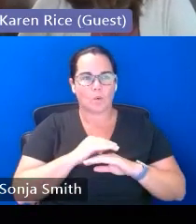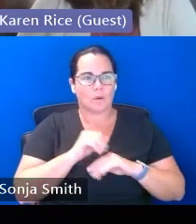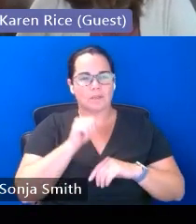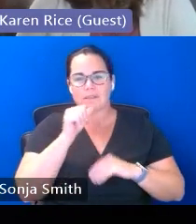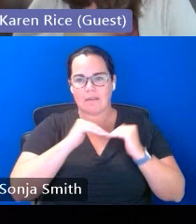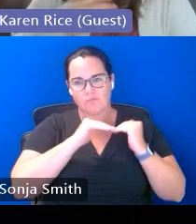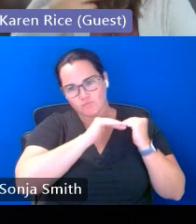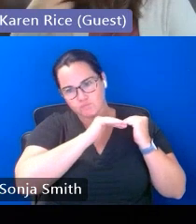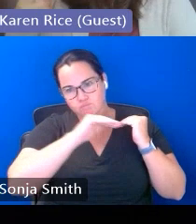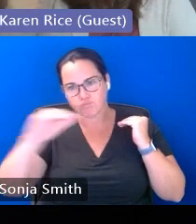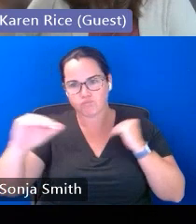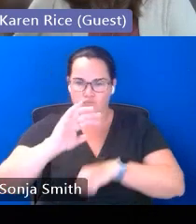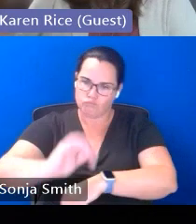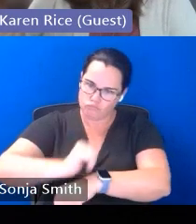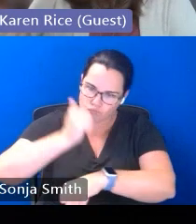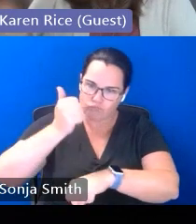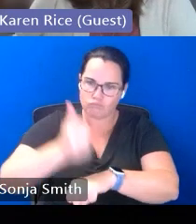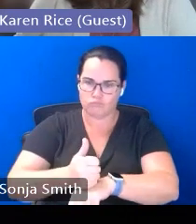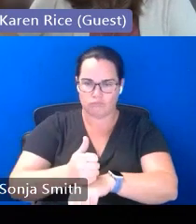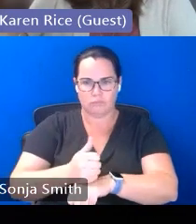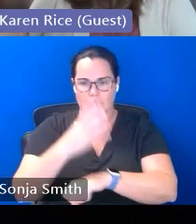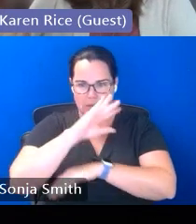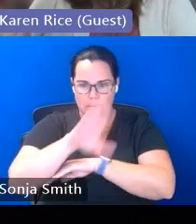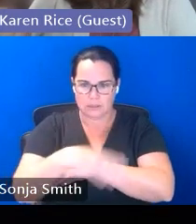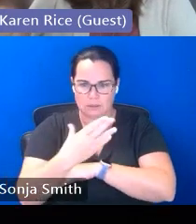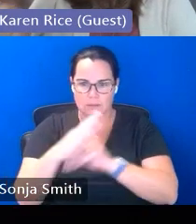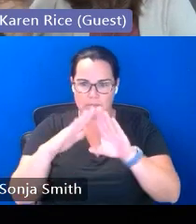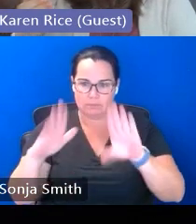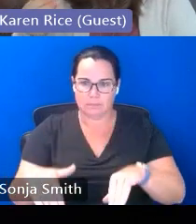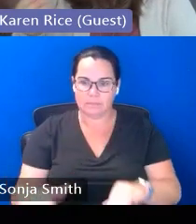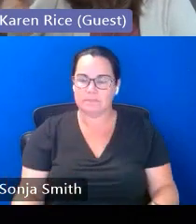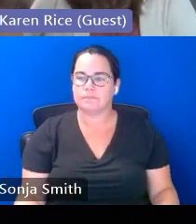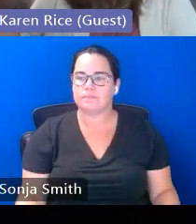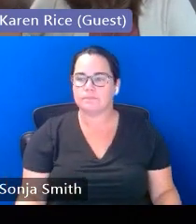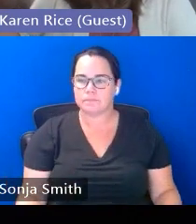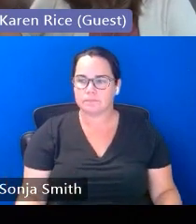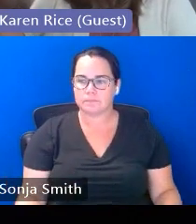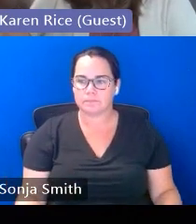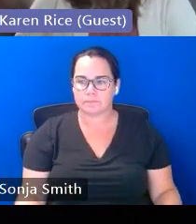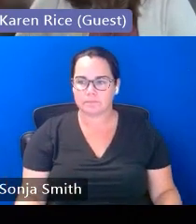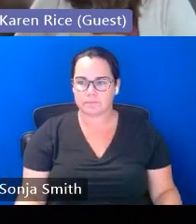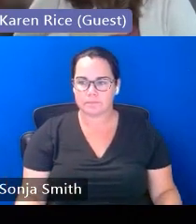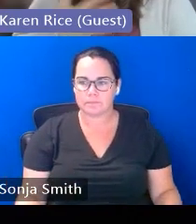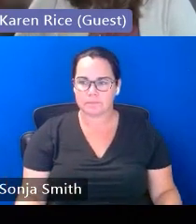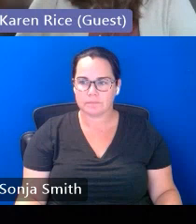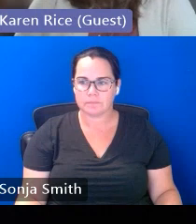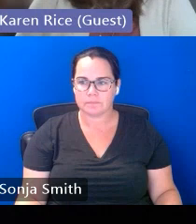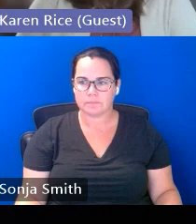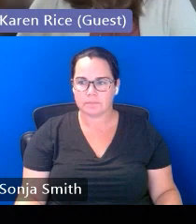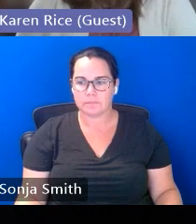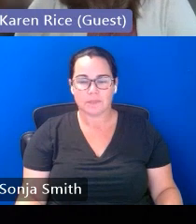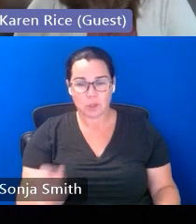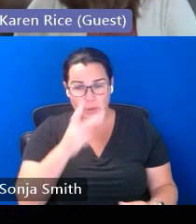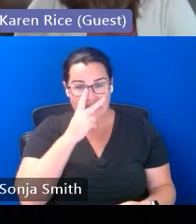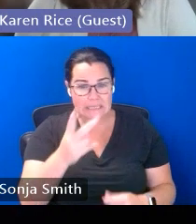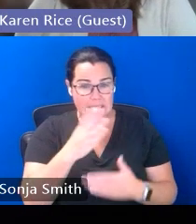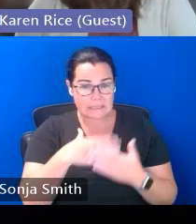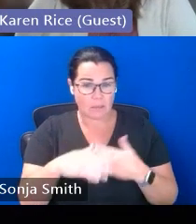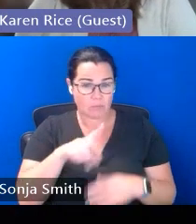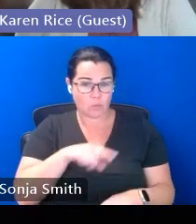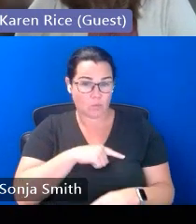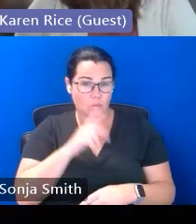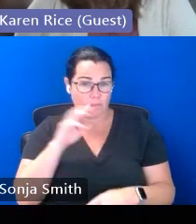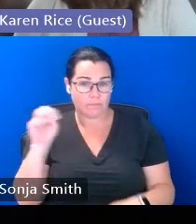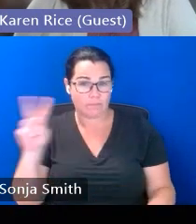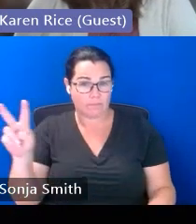residence and so you will see these housing situations that are eligible under mckinney-vendo with our immigrant and migrant